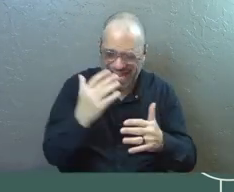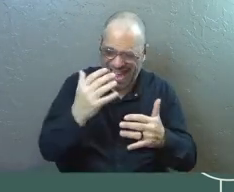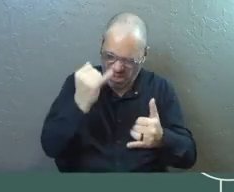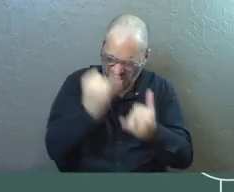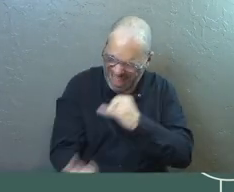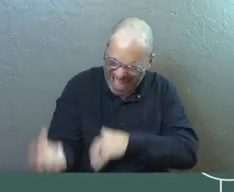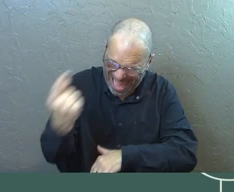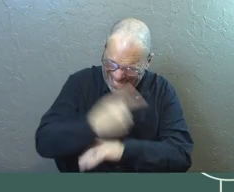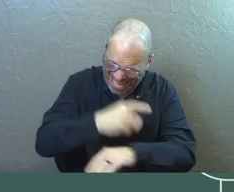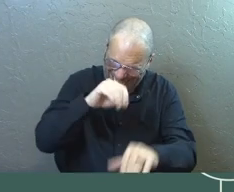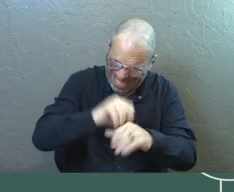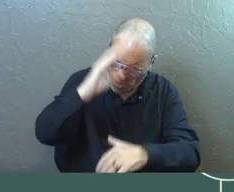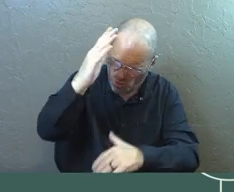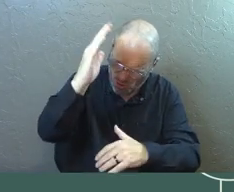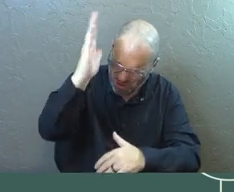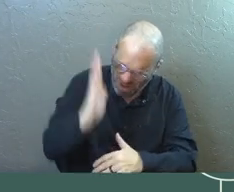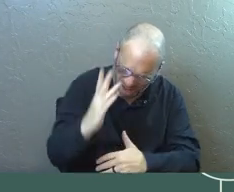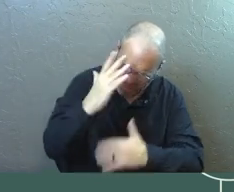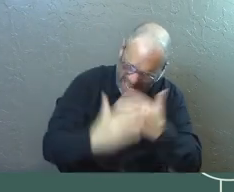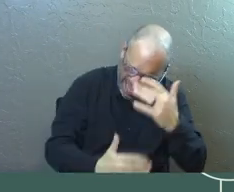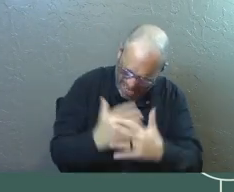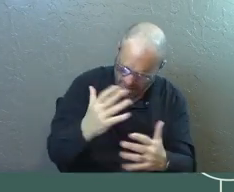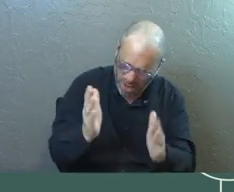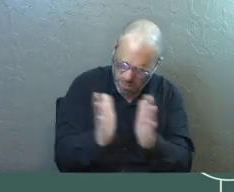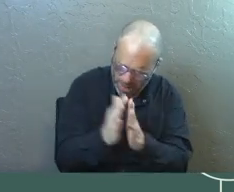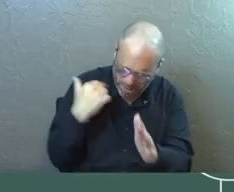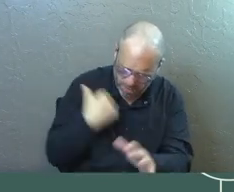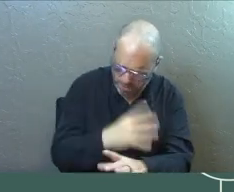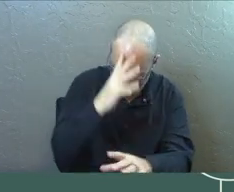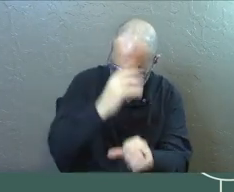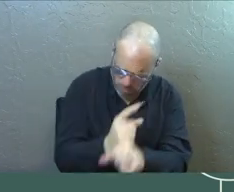day on this earth is in your hand. God, pray that we would trust you.